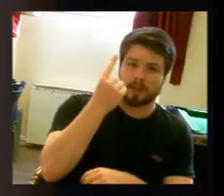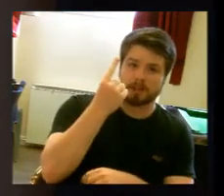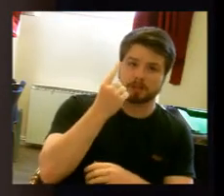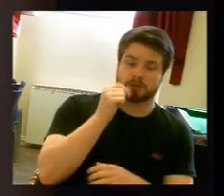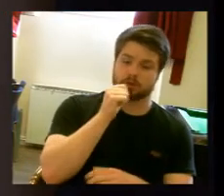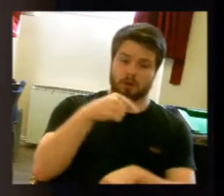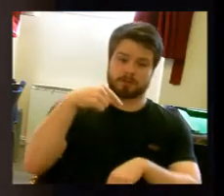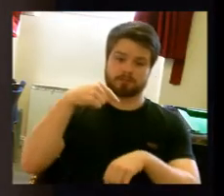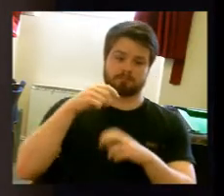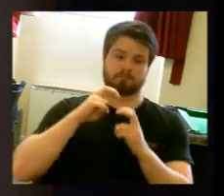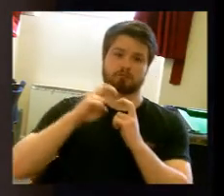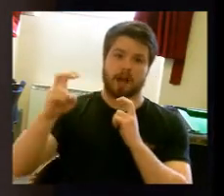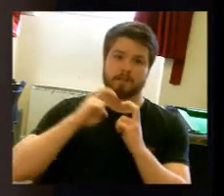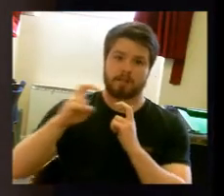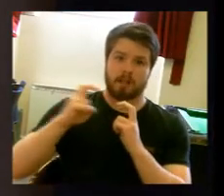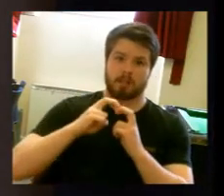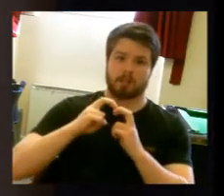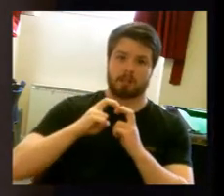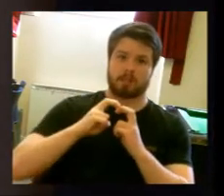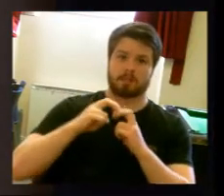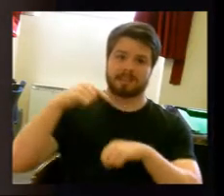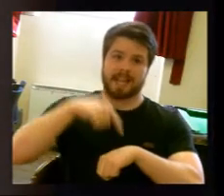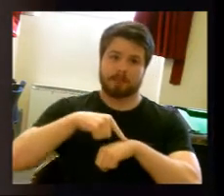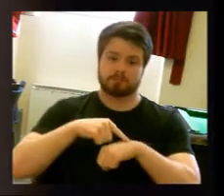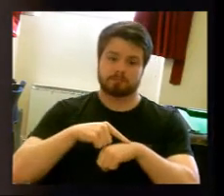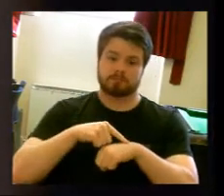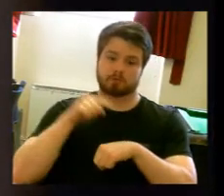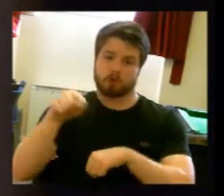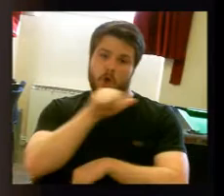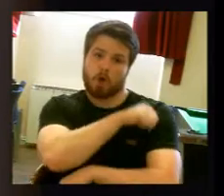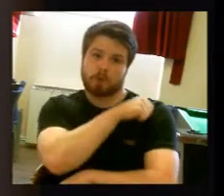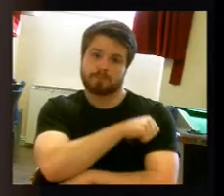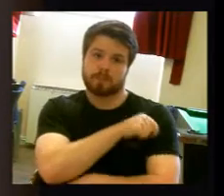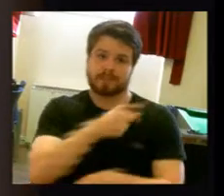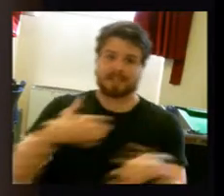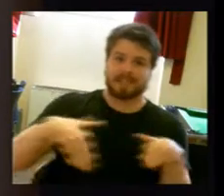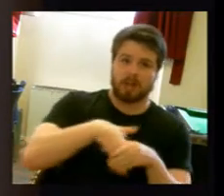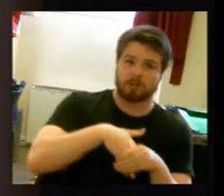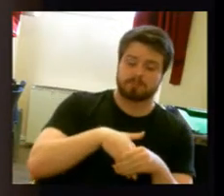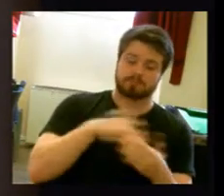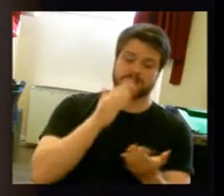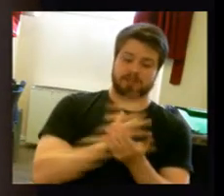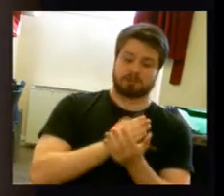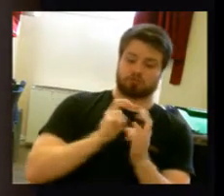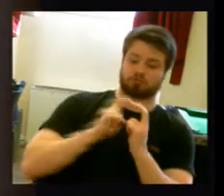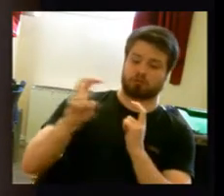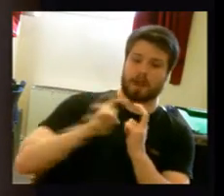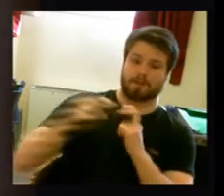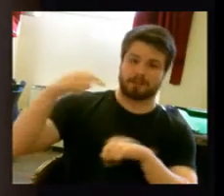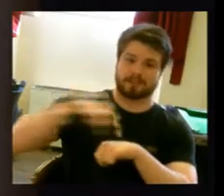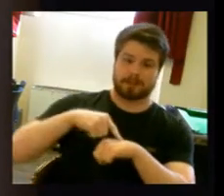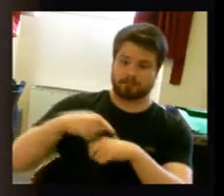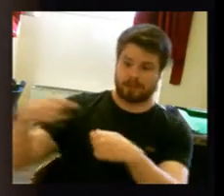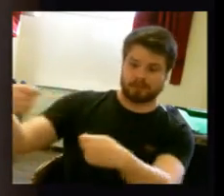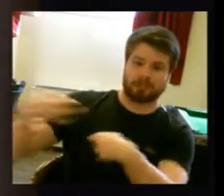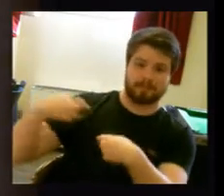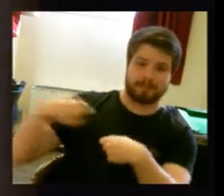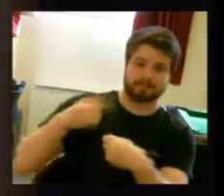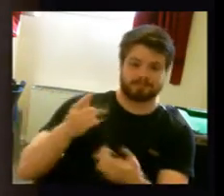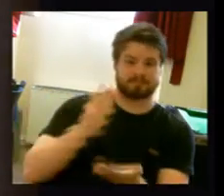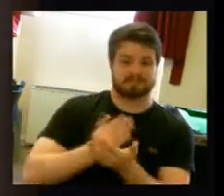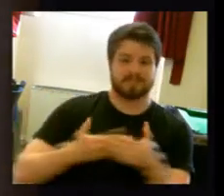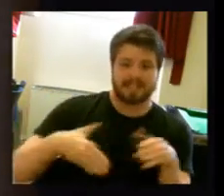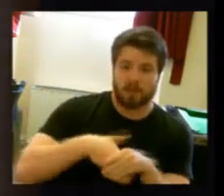This would improve the quality of patient care. This will mean that patients, some patients, will